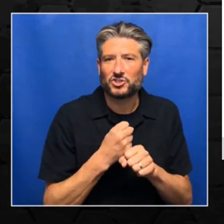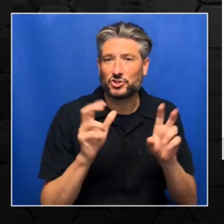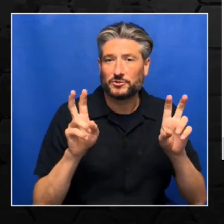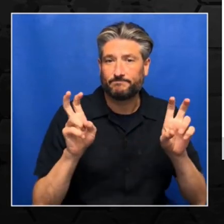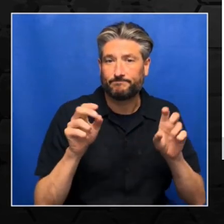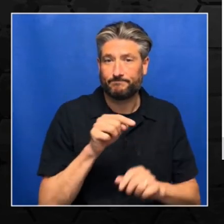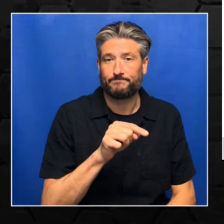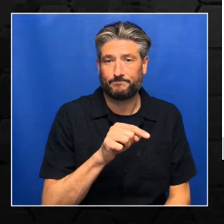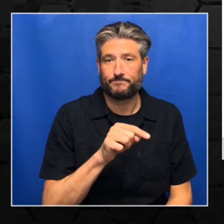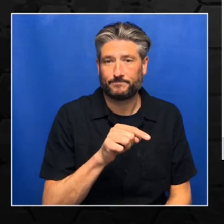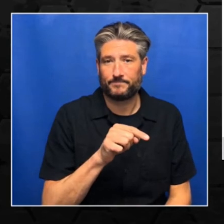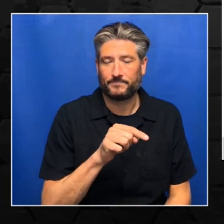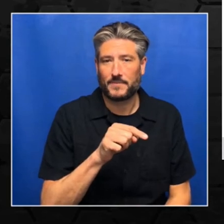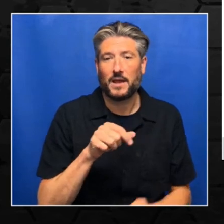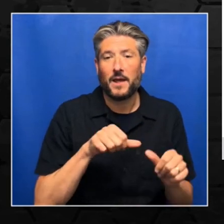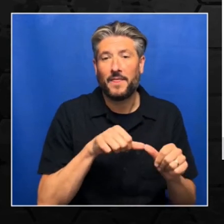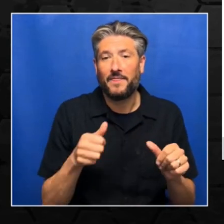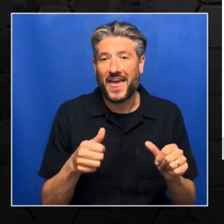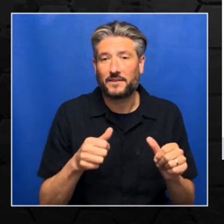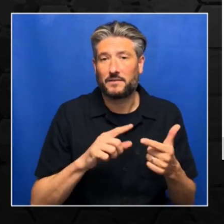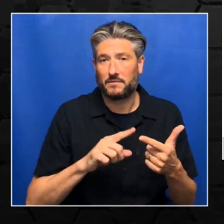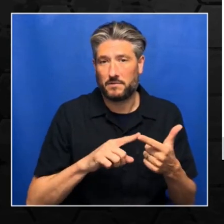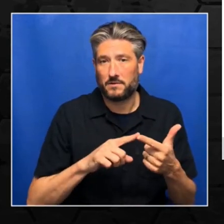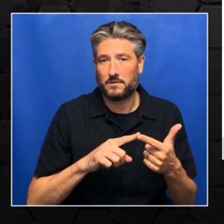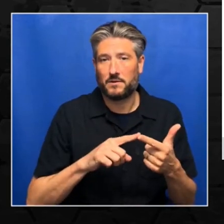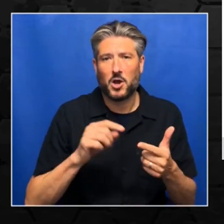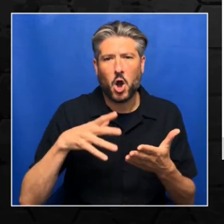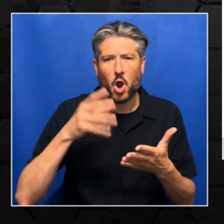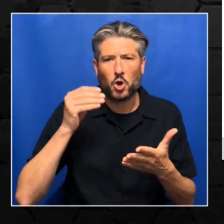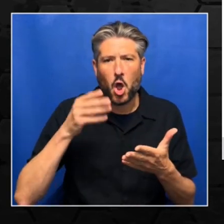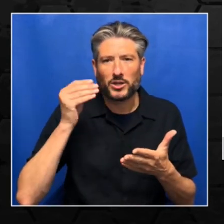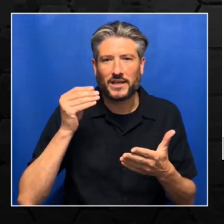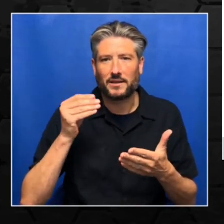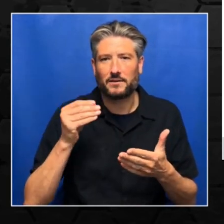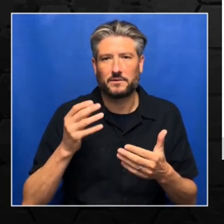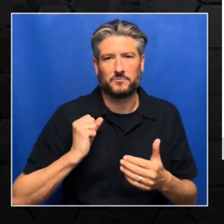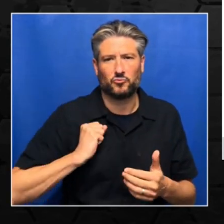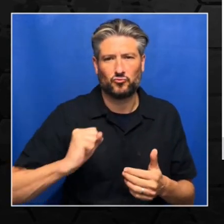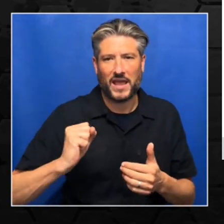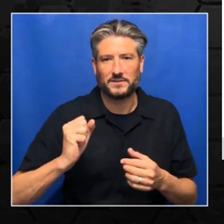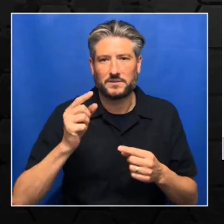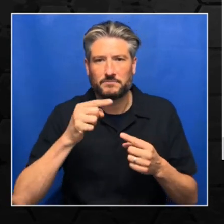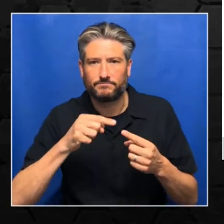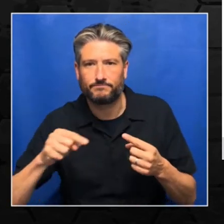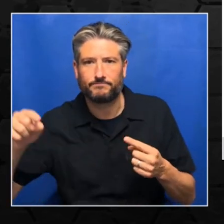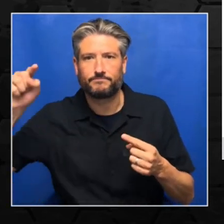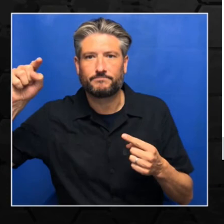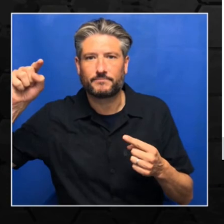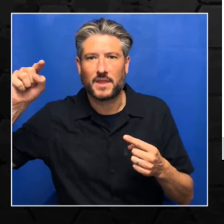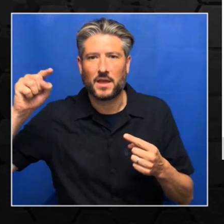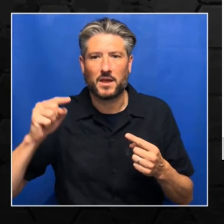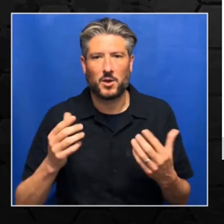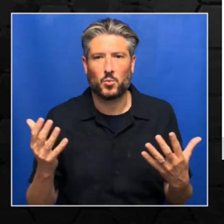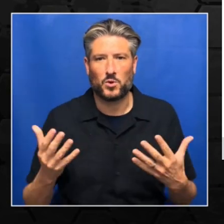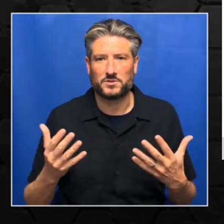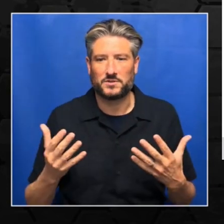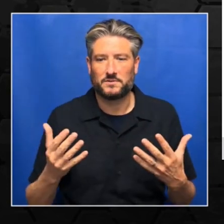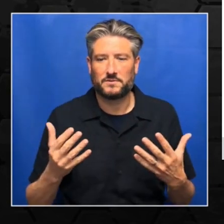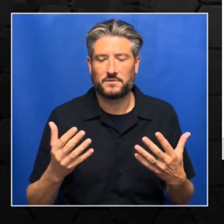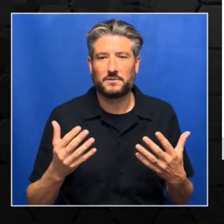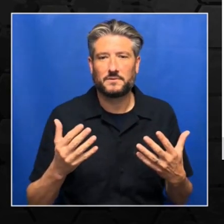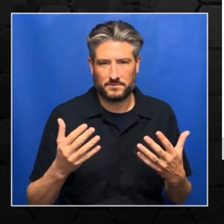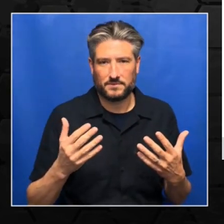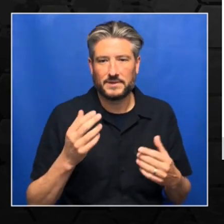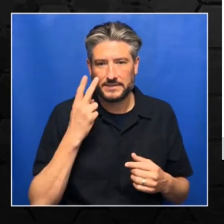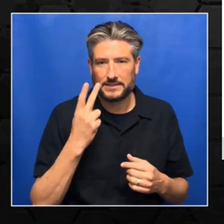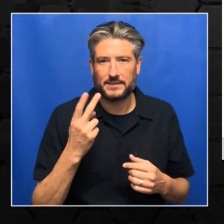we have learning rate. That is how much from the gradient descent, you know, how much we have to move from the gradient descent.